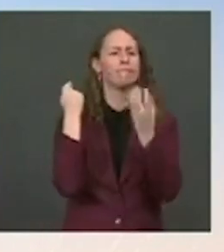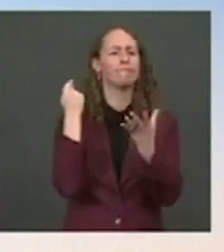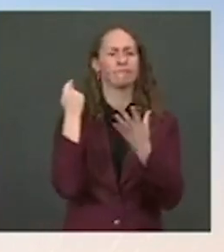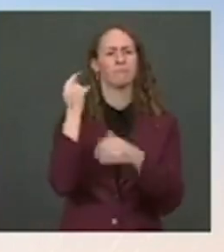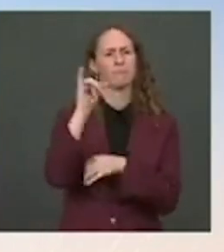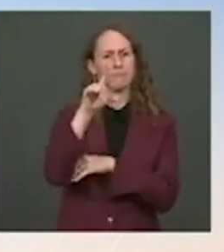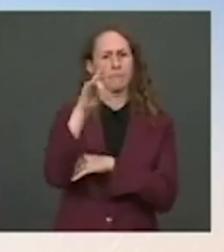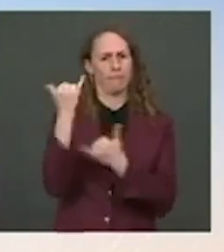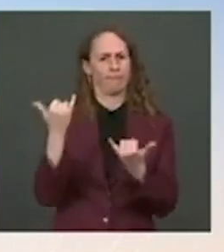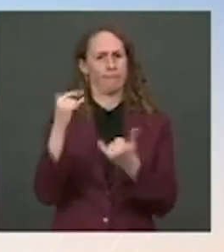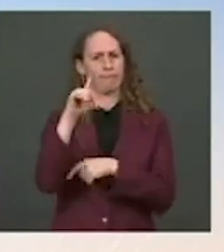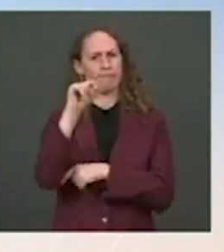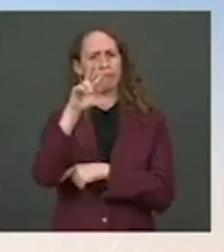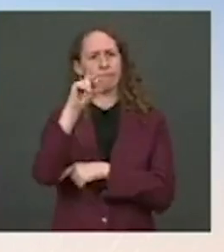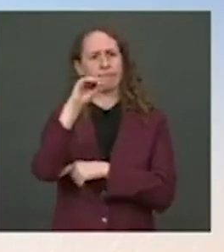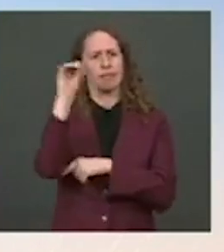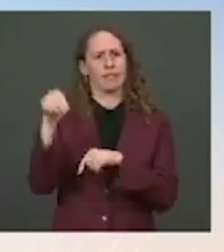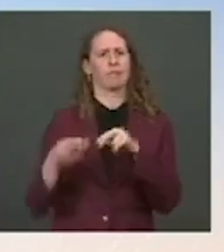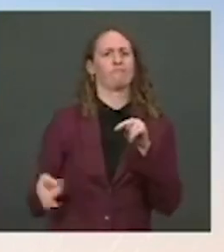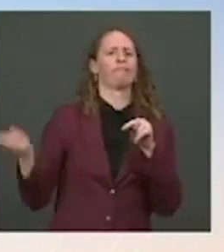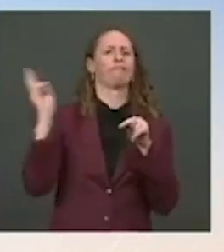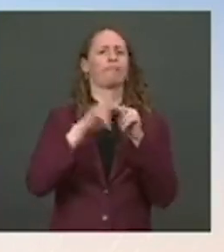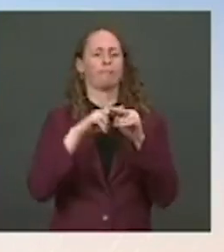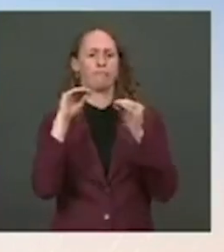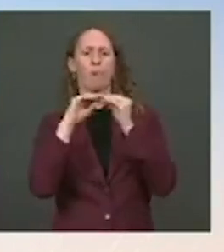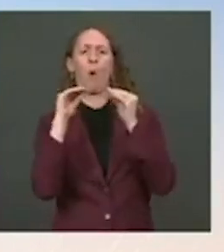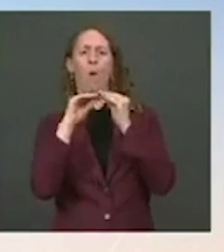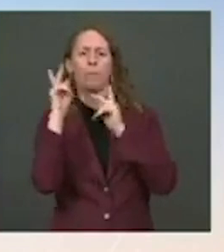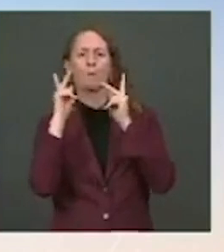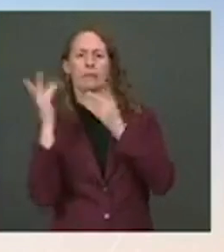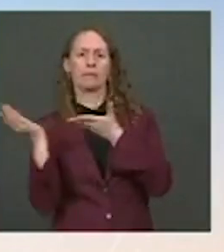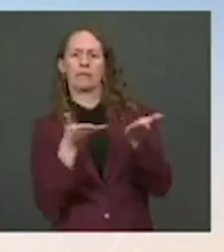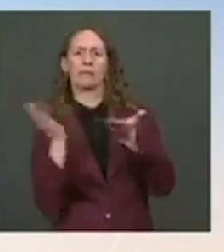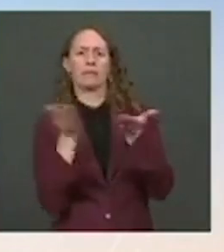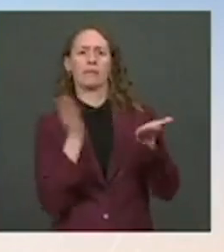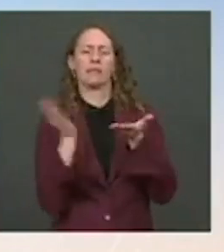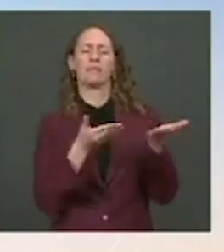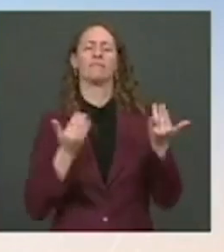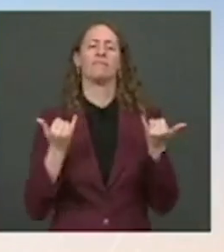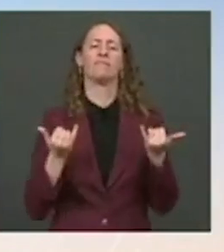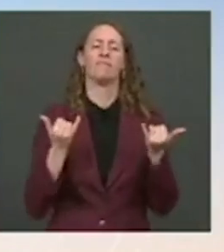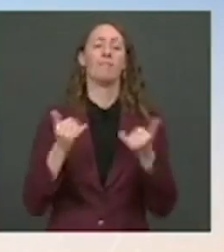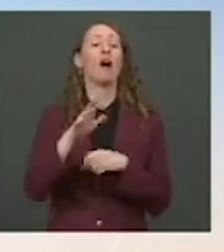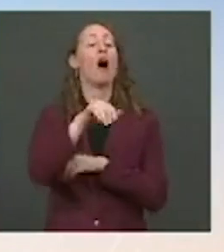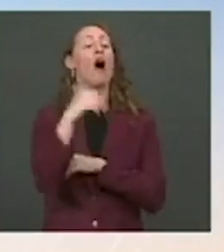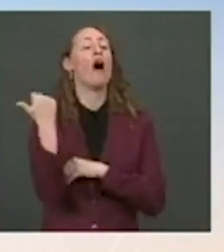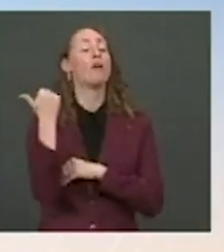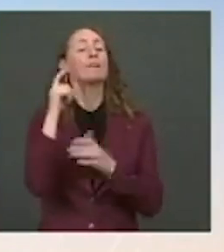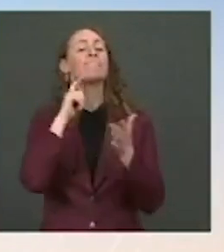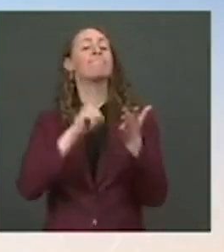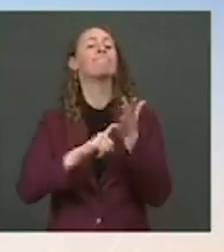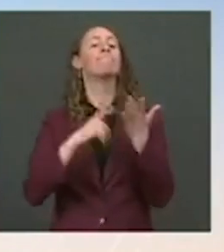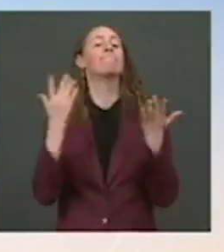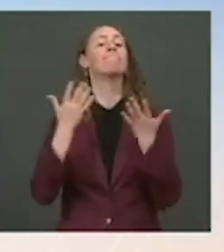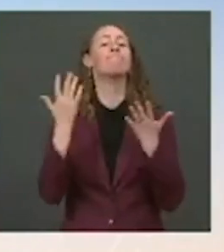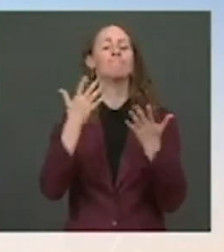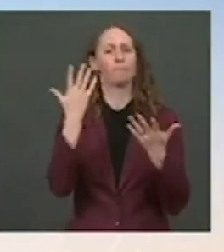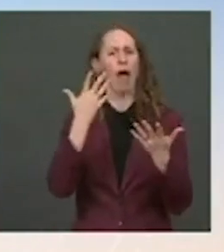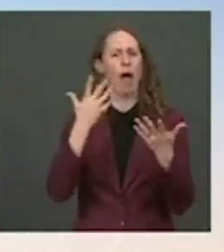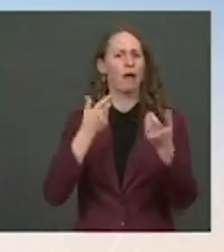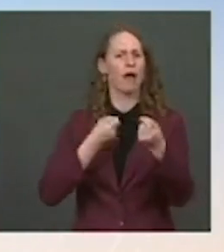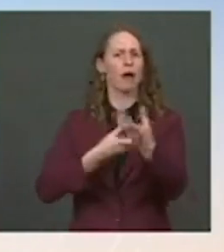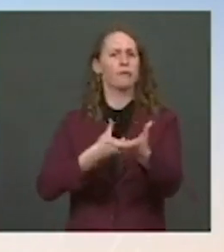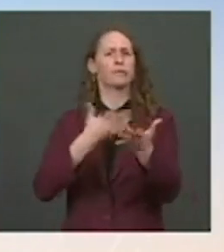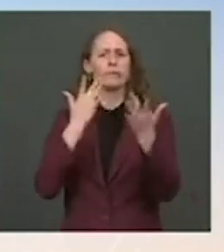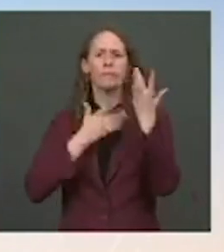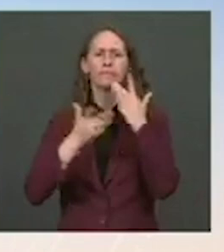increase in volume. But there are other issues that have impacted the global supply chain that we've been working to address through our task force from the beginning. One of them is